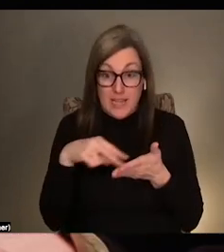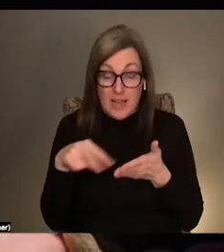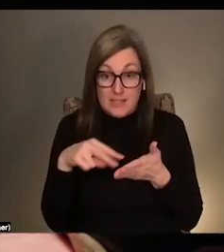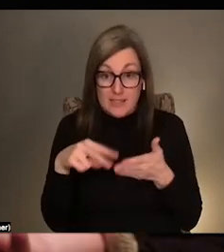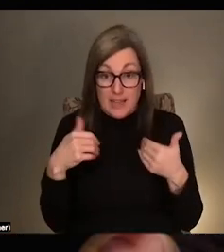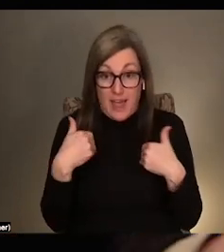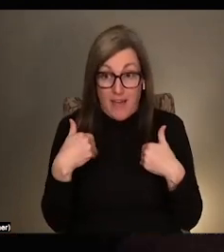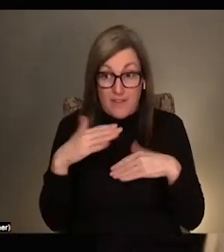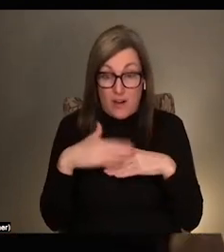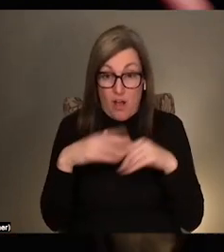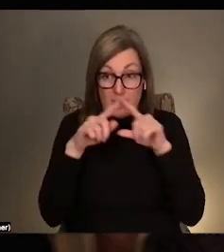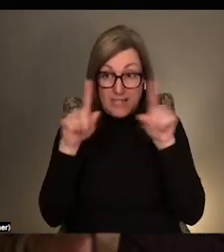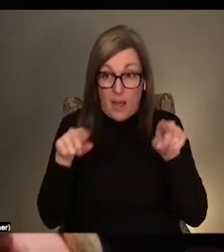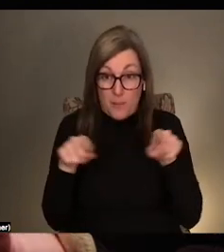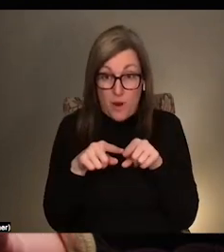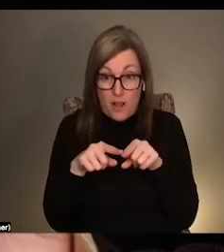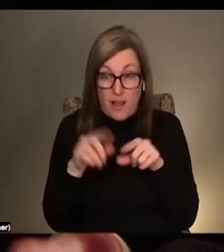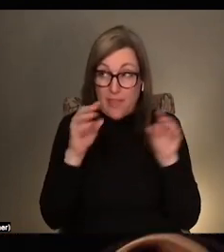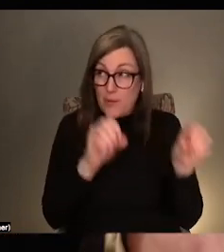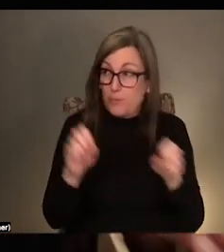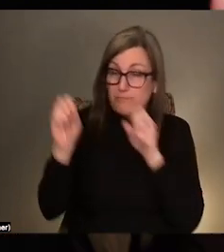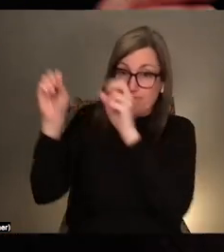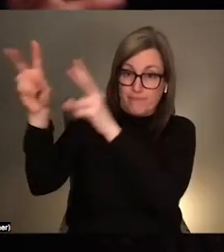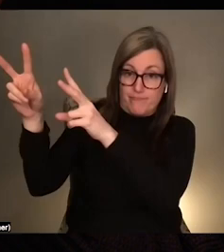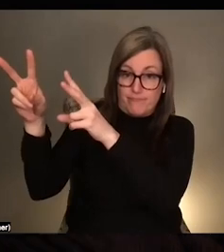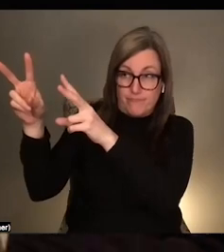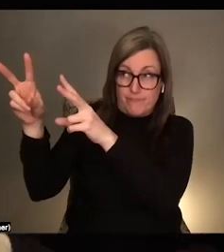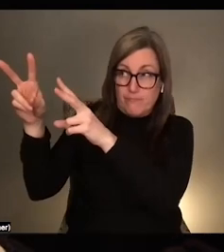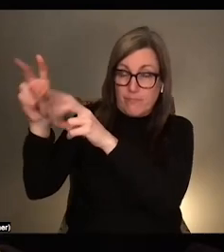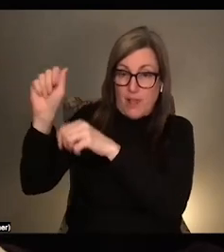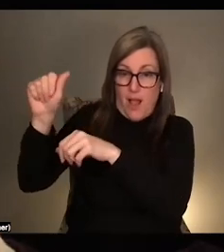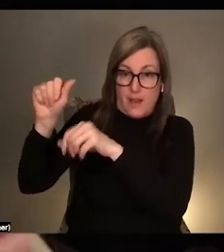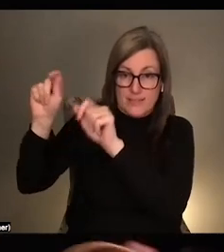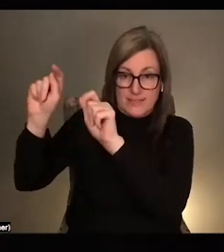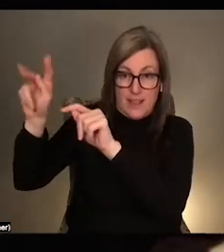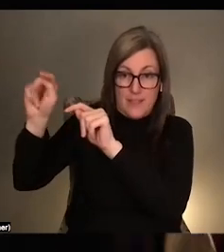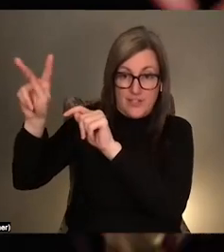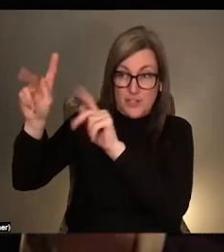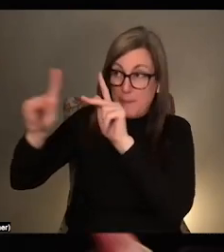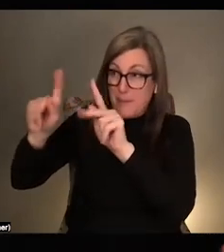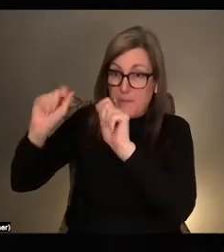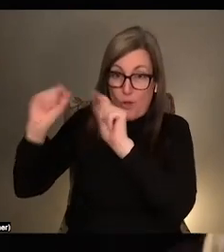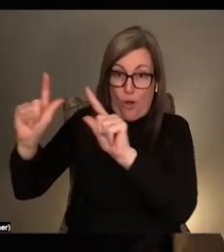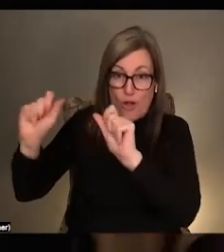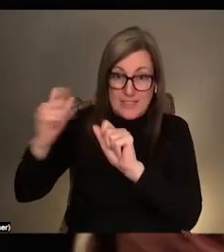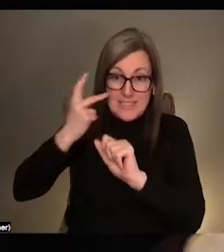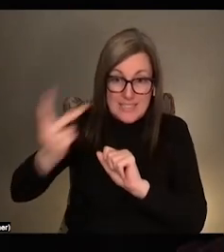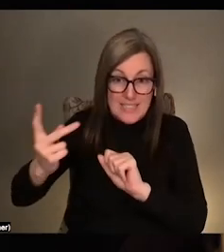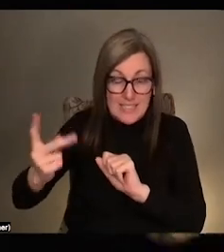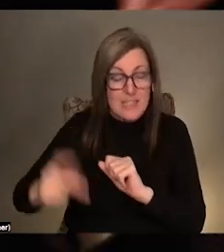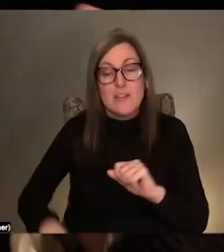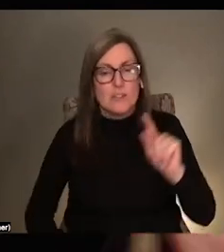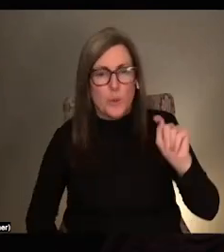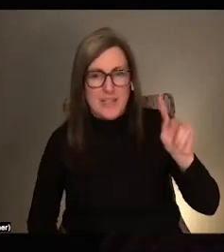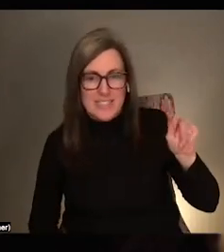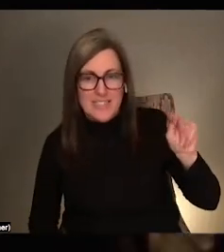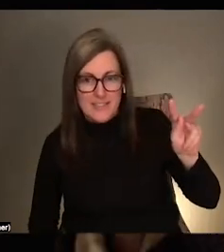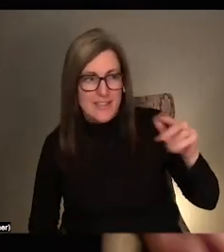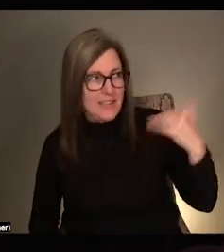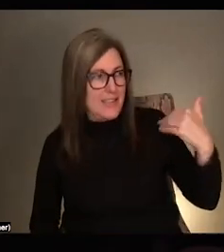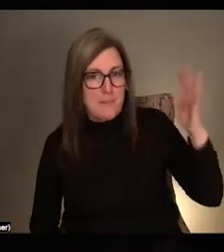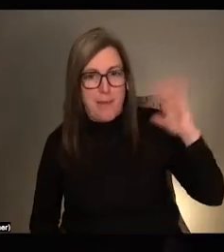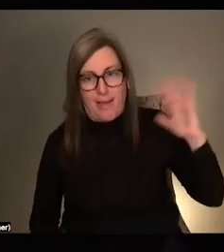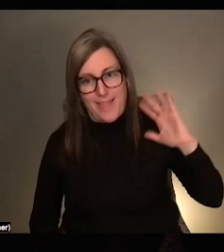and we can put it on television. And then everybody will get to see dance, you know, like this idea that like TV was this like amazing,